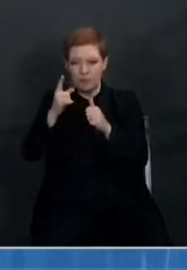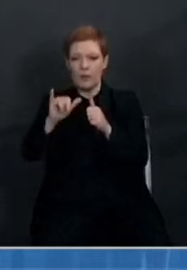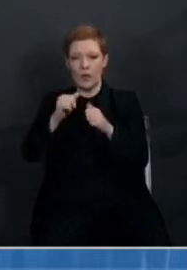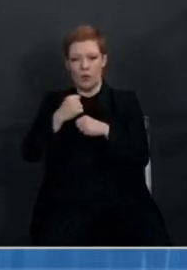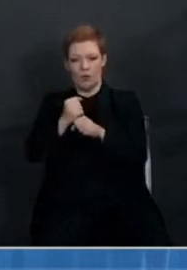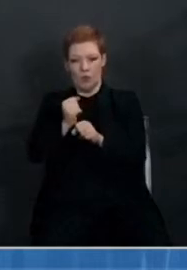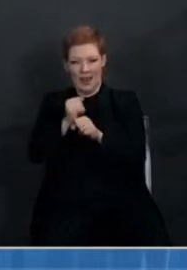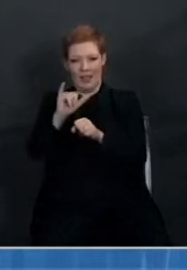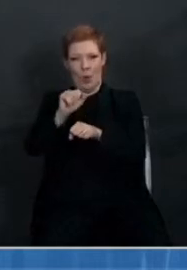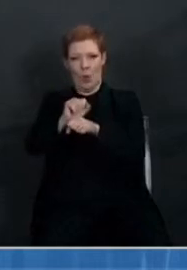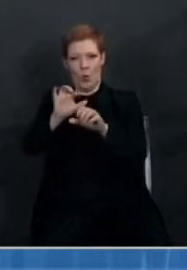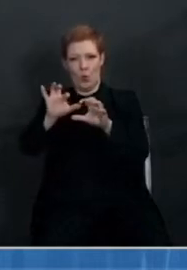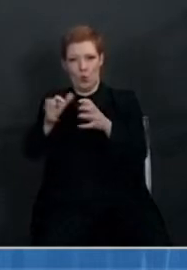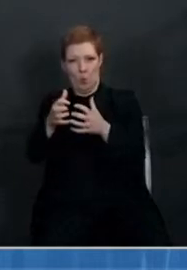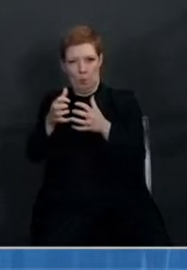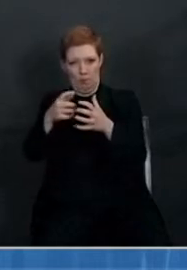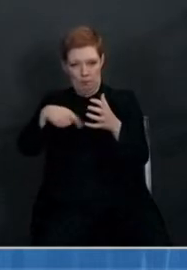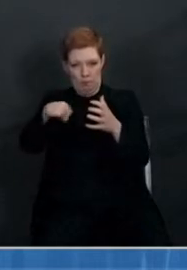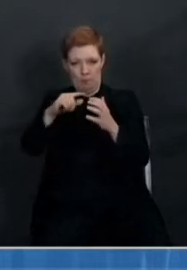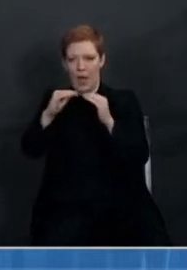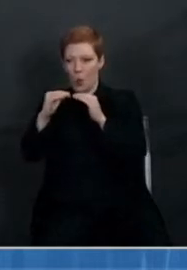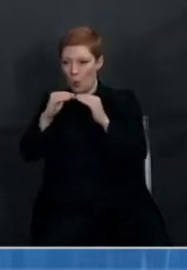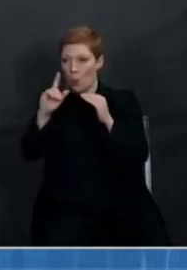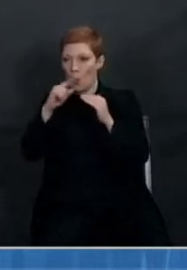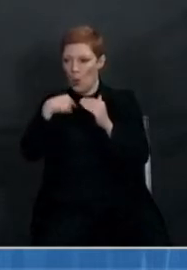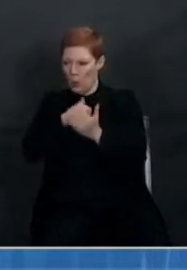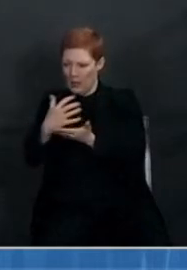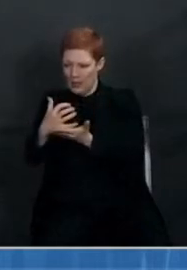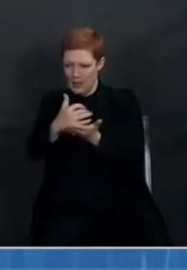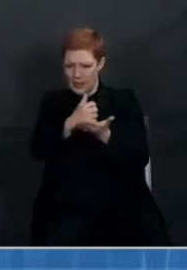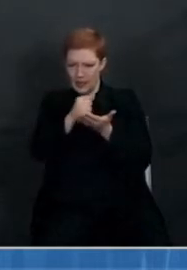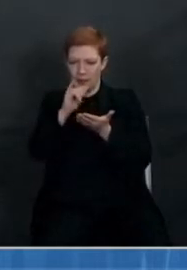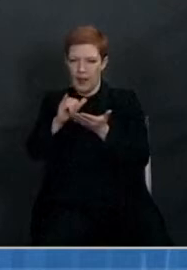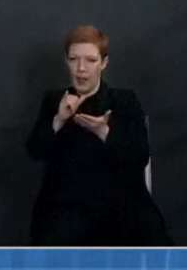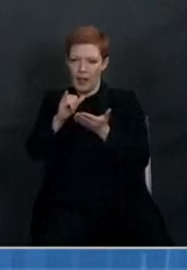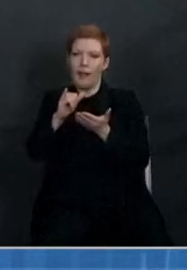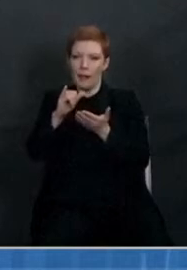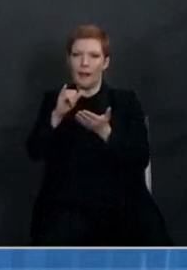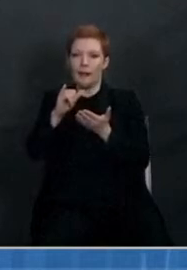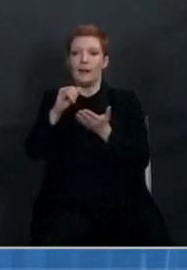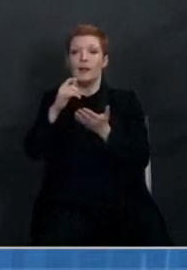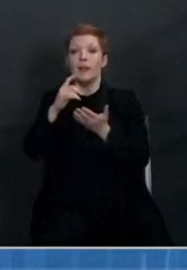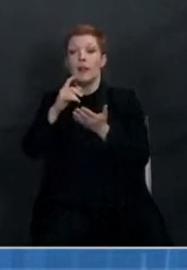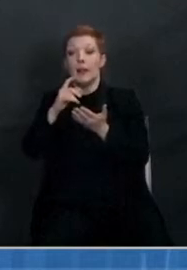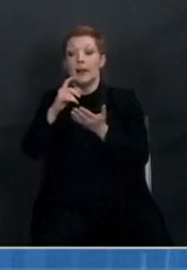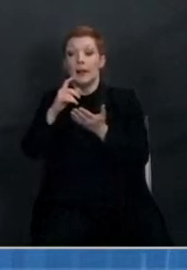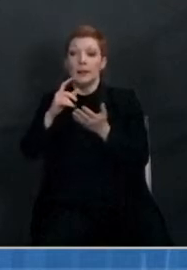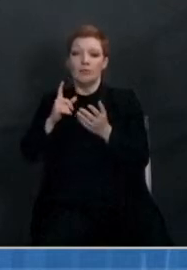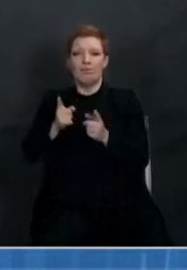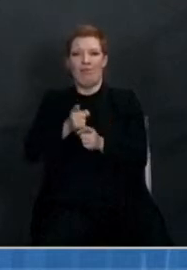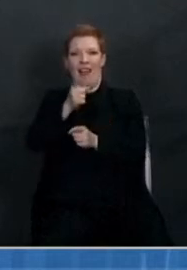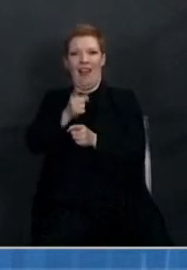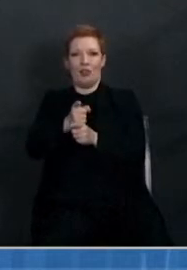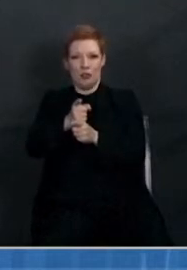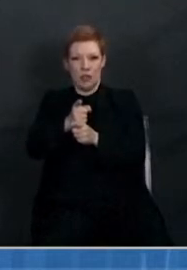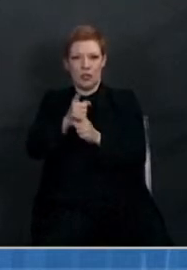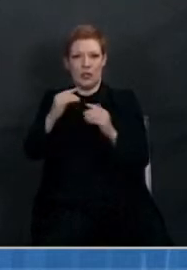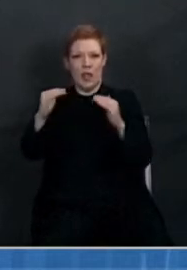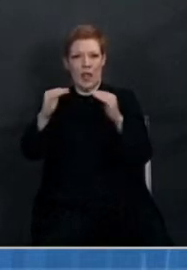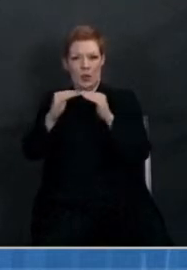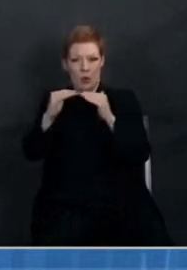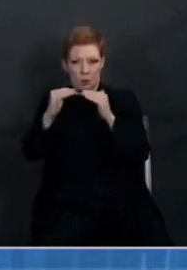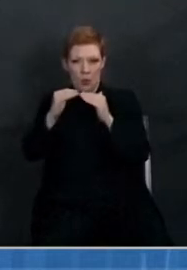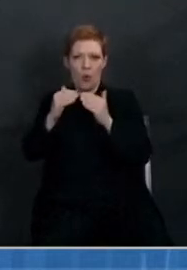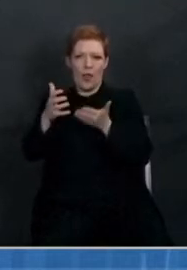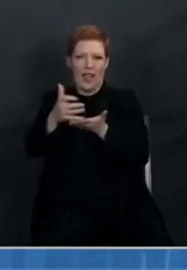group. It requires we collect data that are often not disaggregated by key demographic variables. And it improves efforts to measure and advance